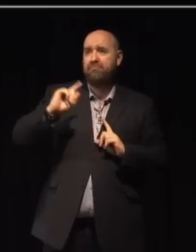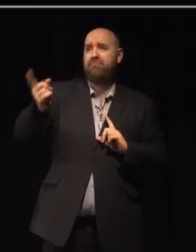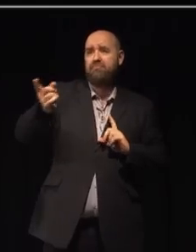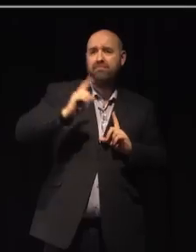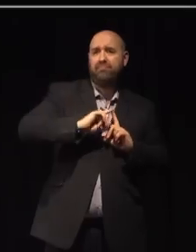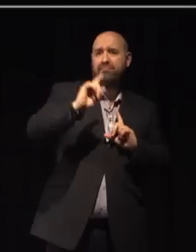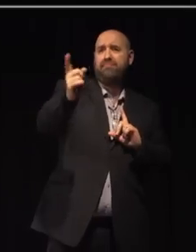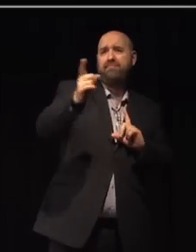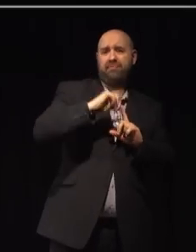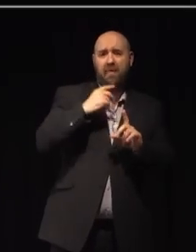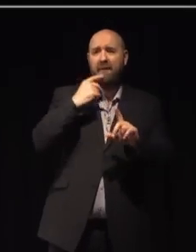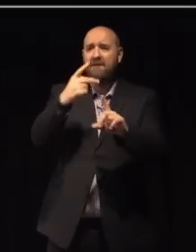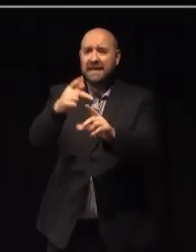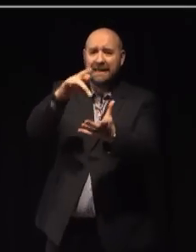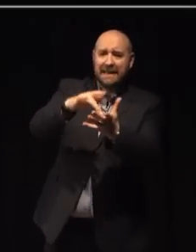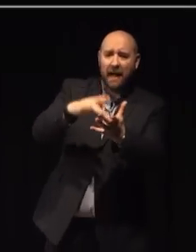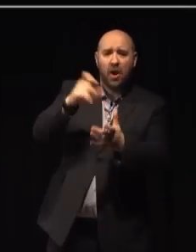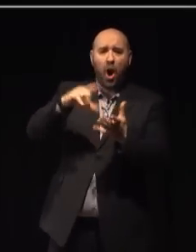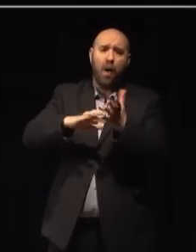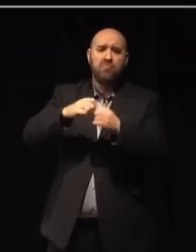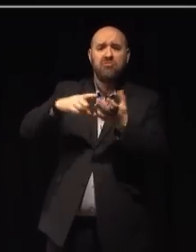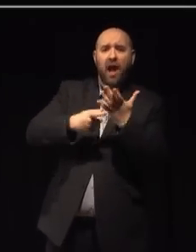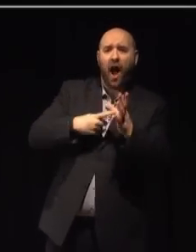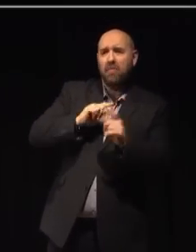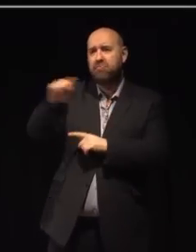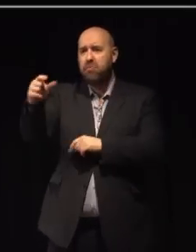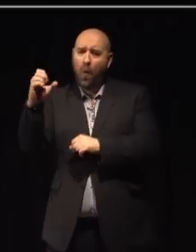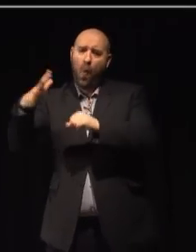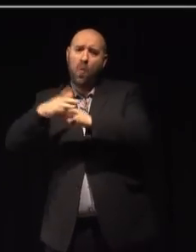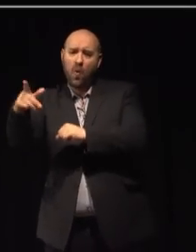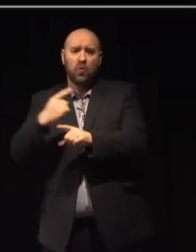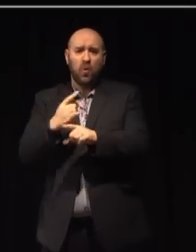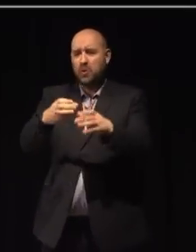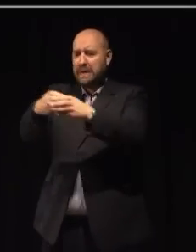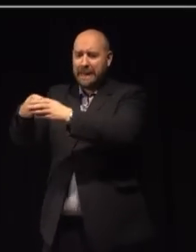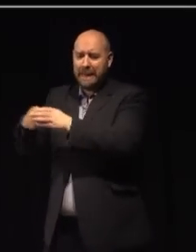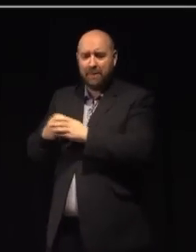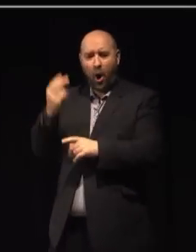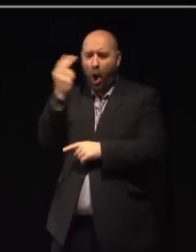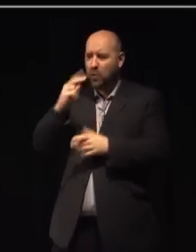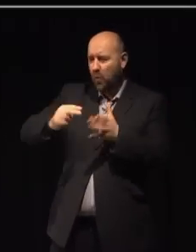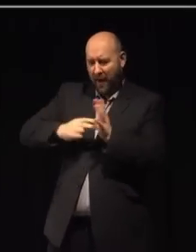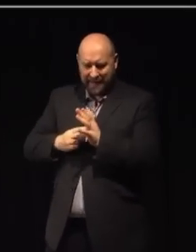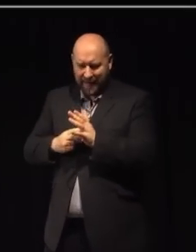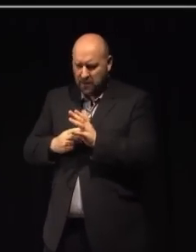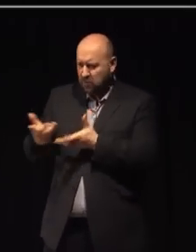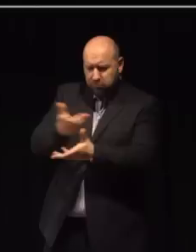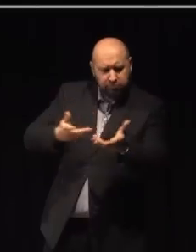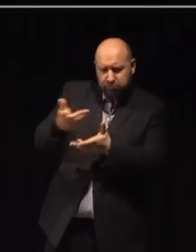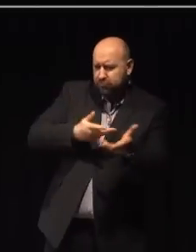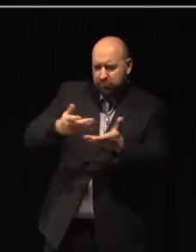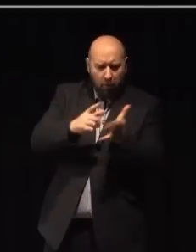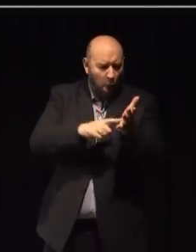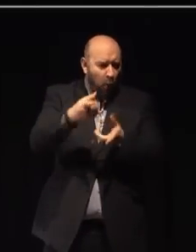visiting towns and cities from Cumbria to Cornwall, talking to our team, to arts organisations, and to our friends in local authorities.